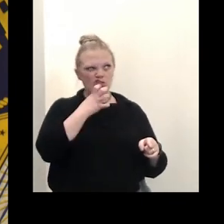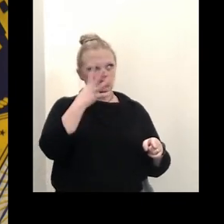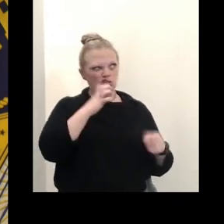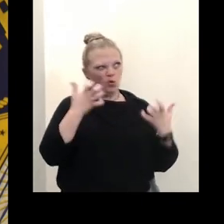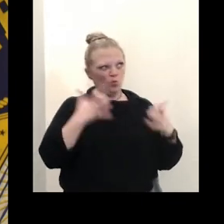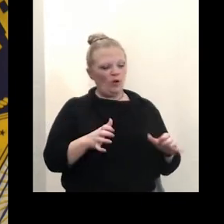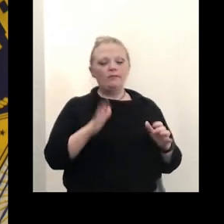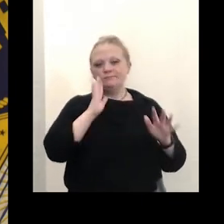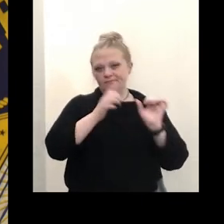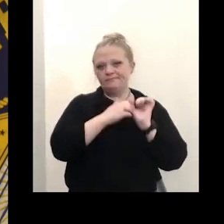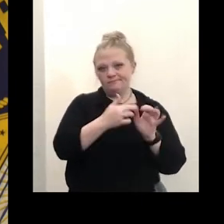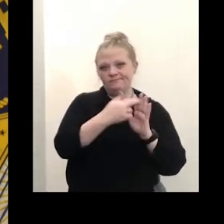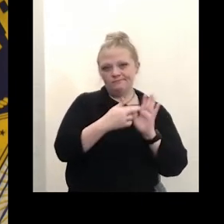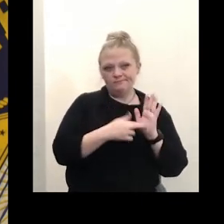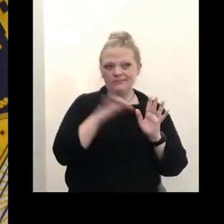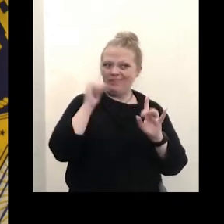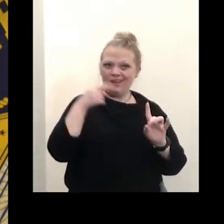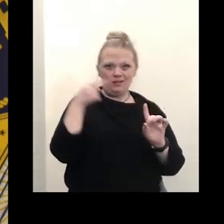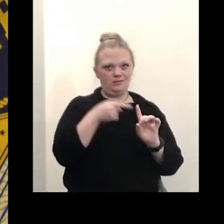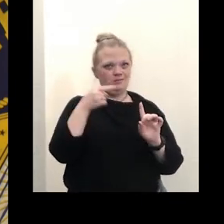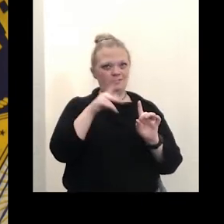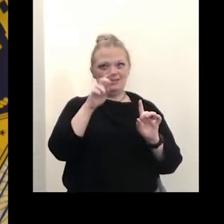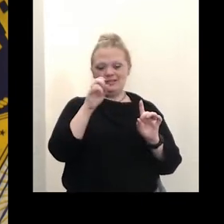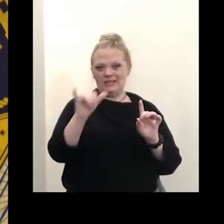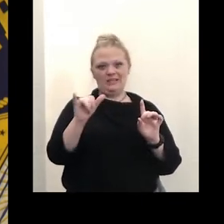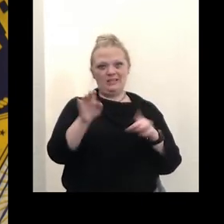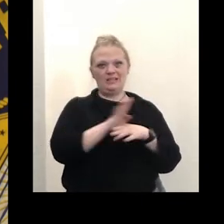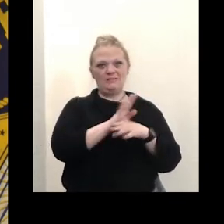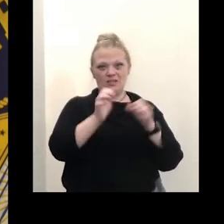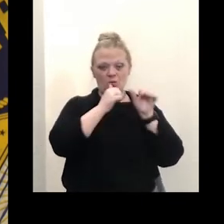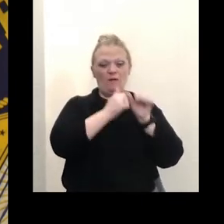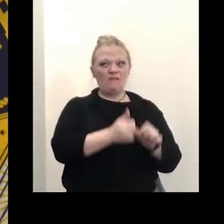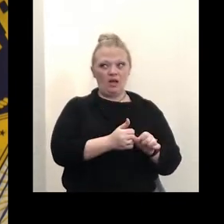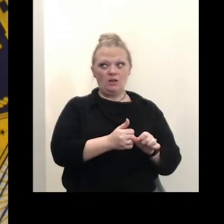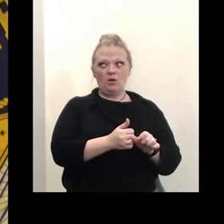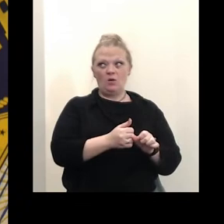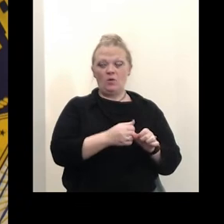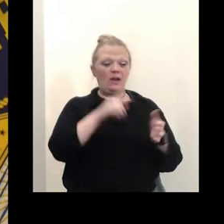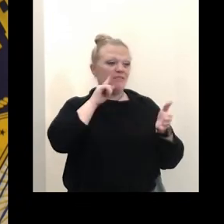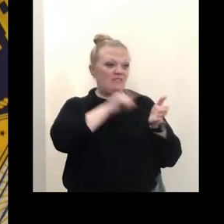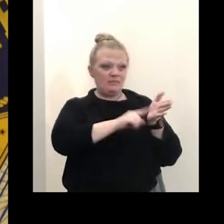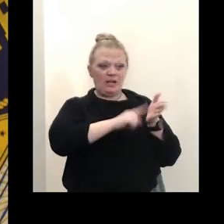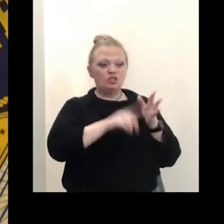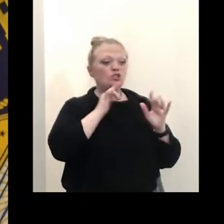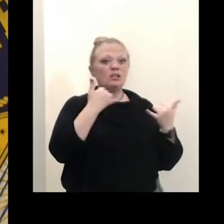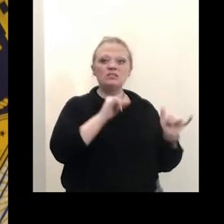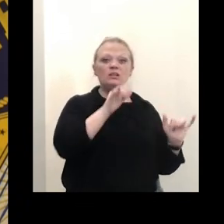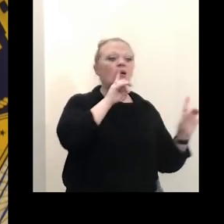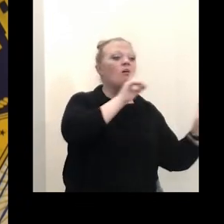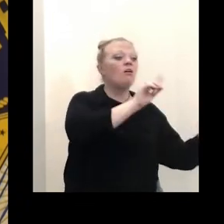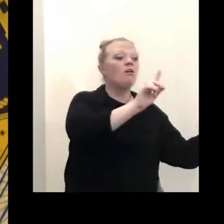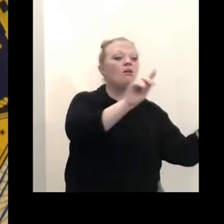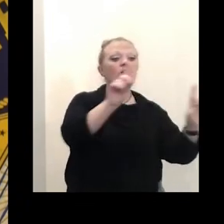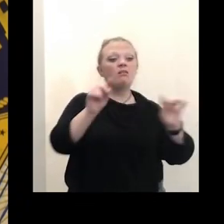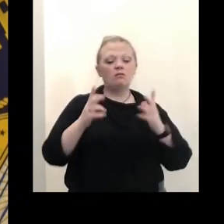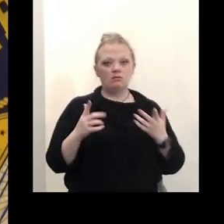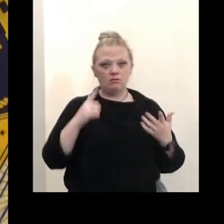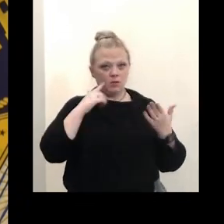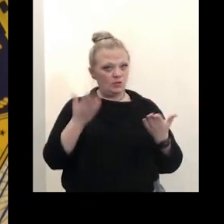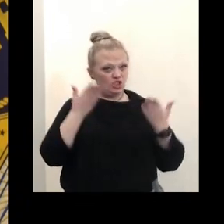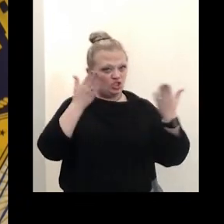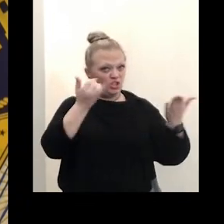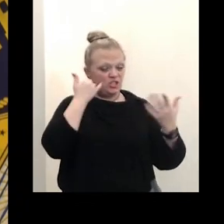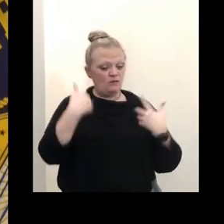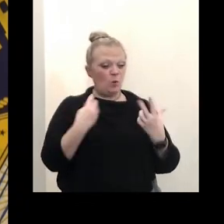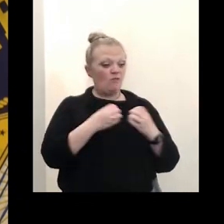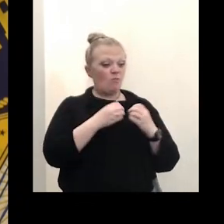and that's the key that businesses are following it and our sanitarians are going out uh i would suggest if you have additional questions